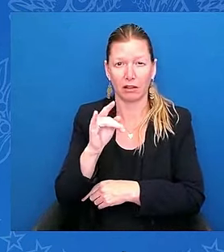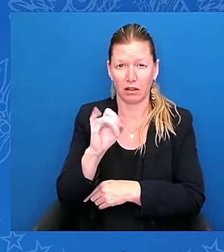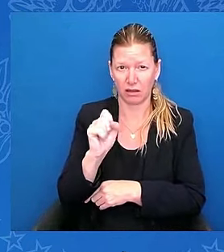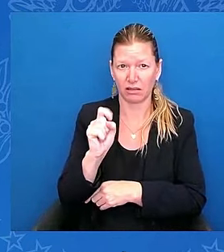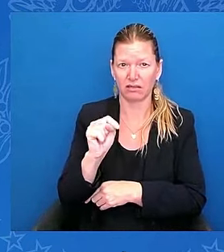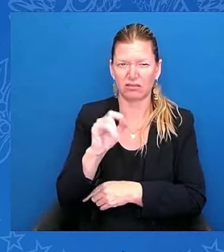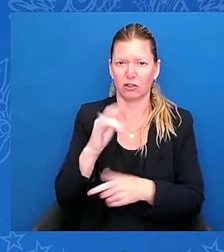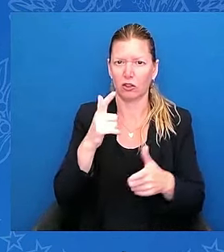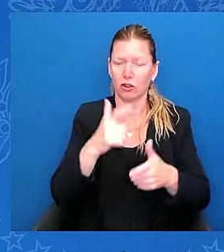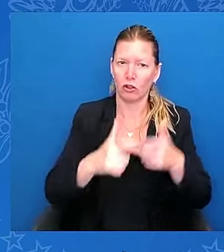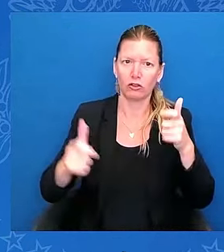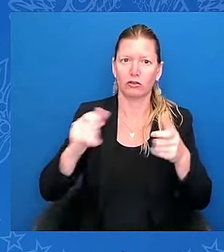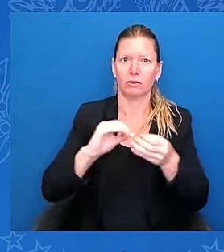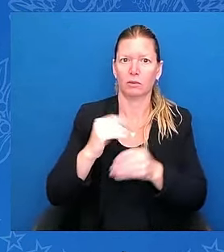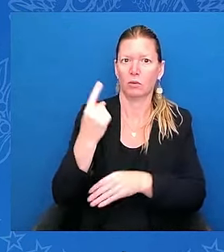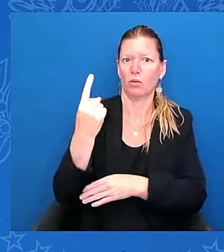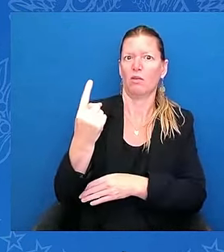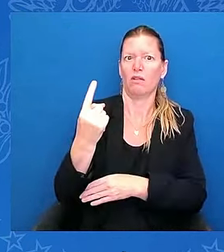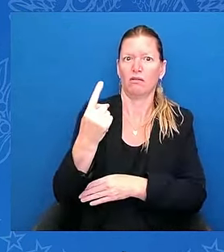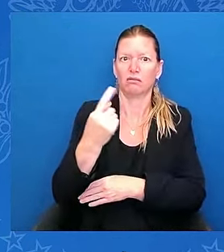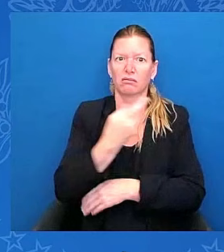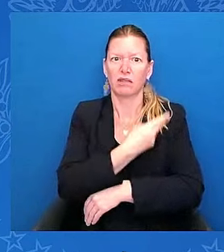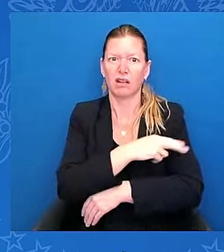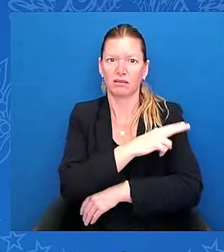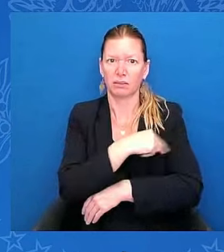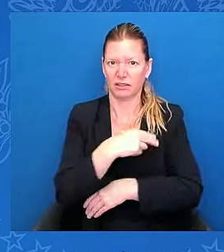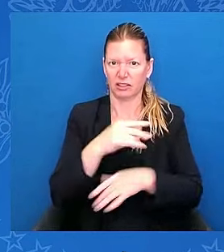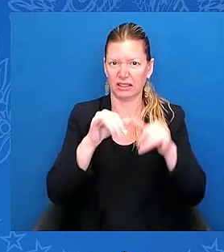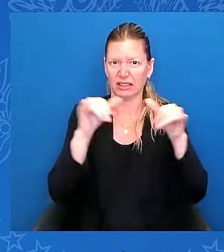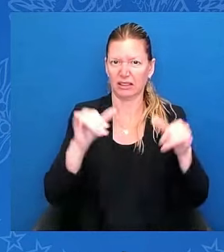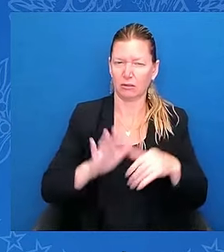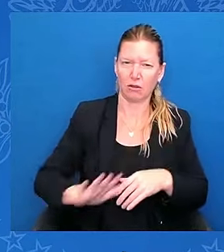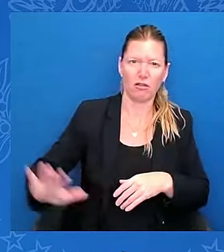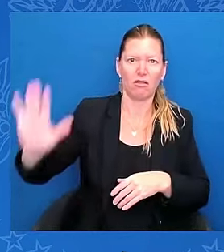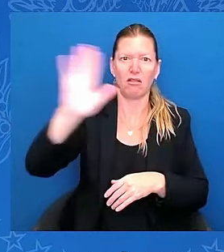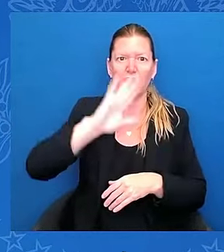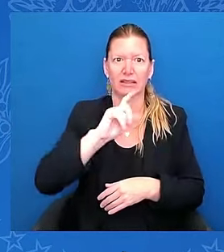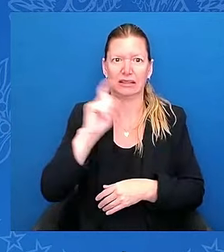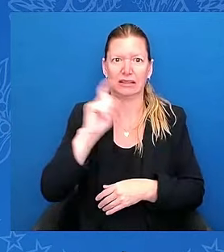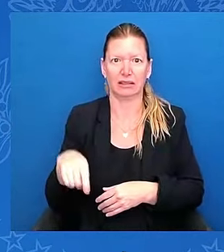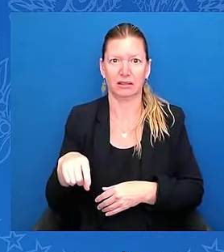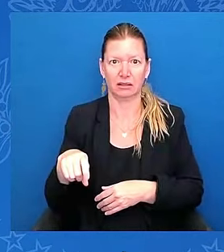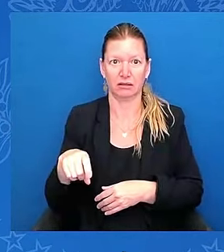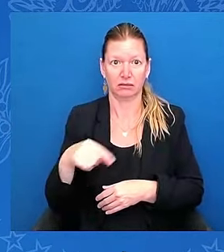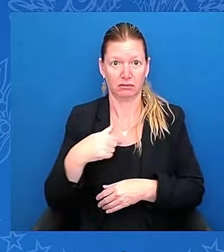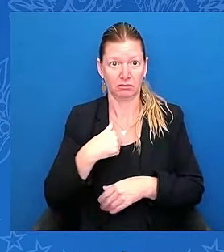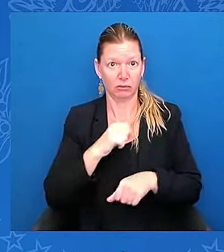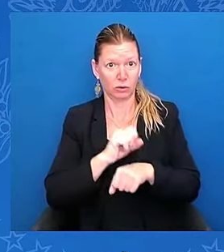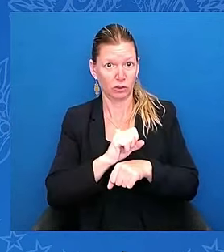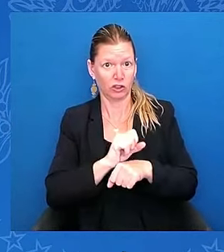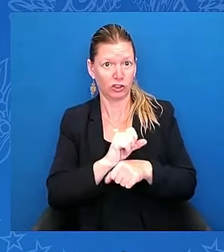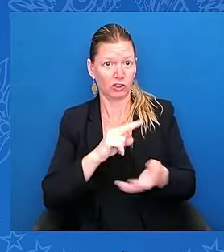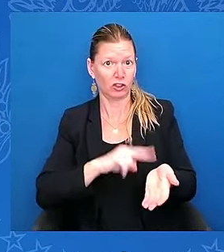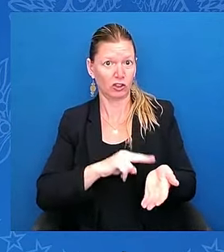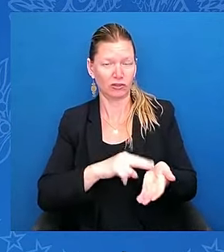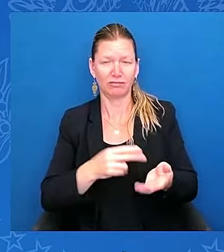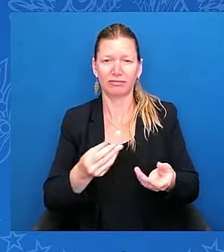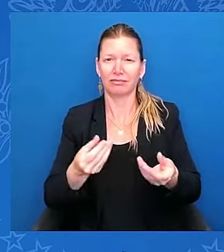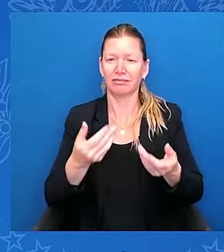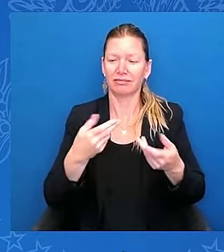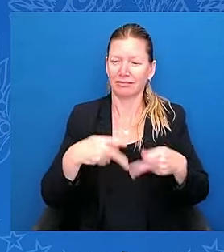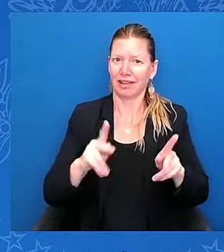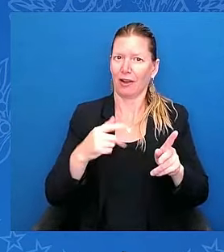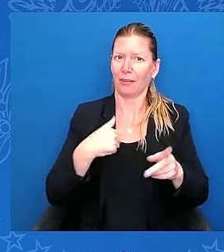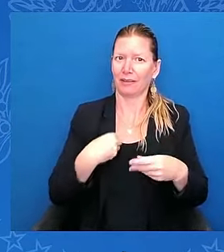Being a nurse has allowed me to give back to my community while supporting my family, especially during the pandemic.